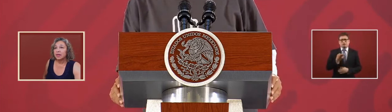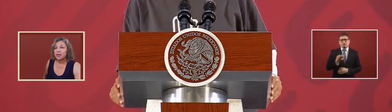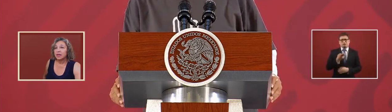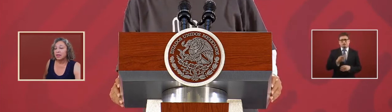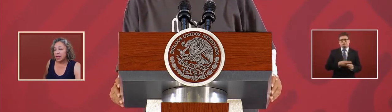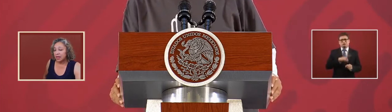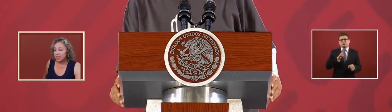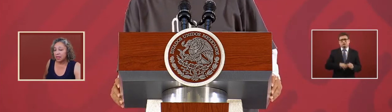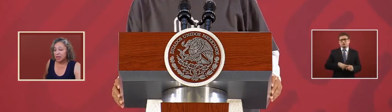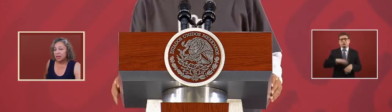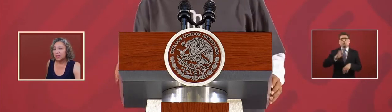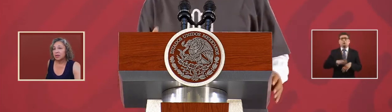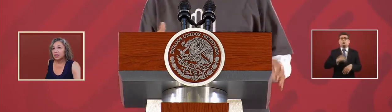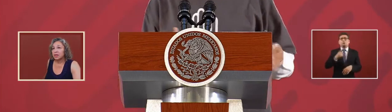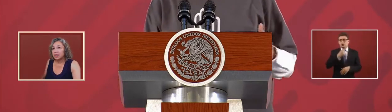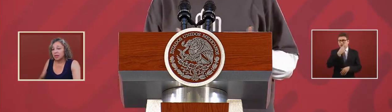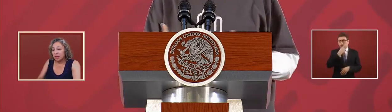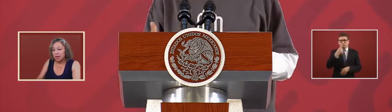that is